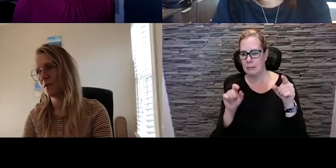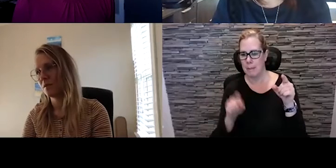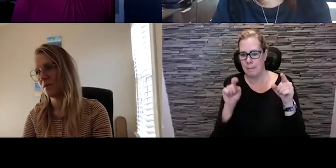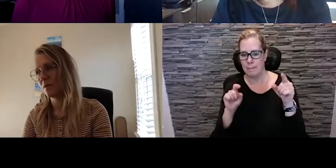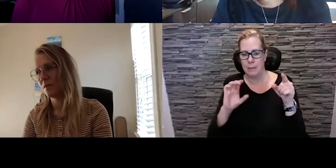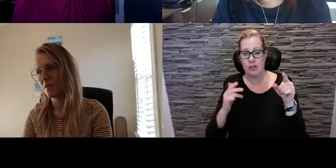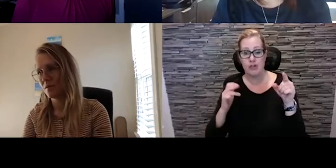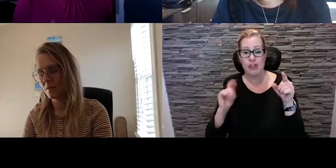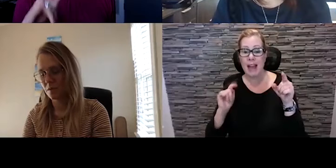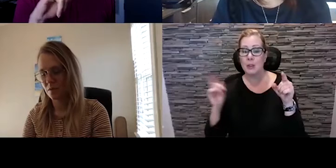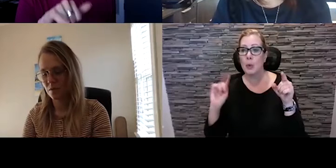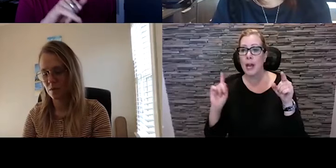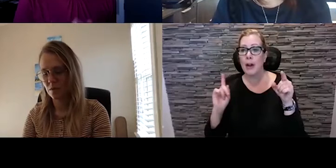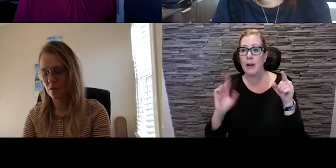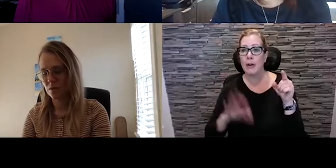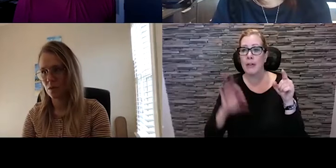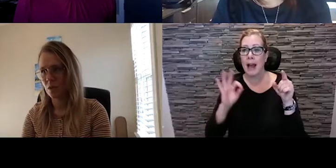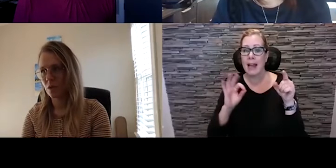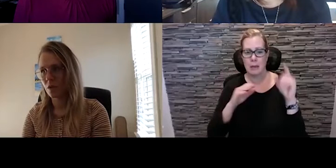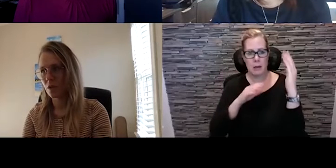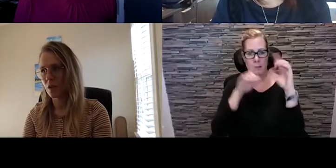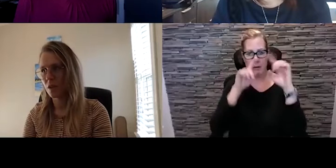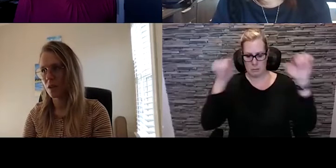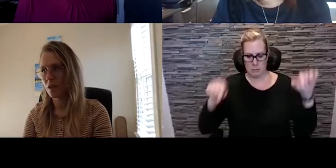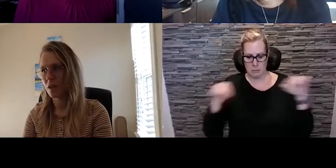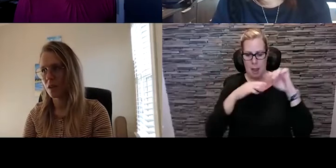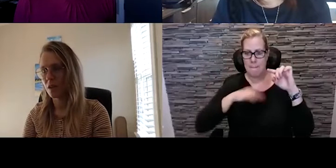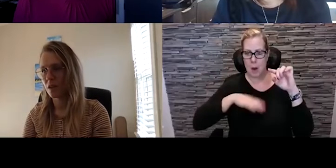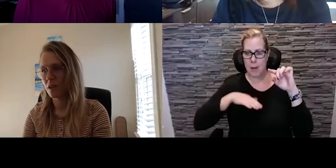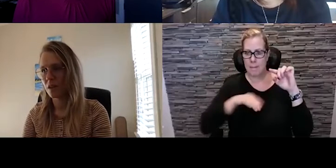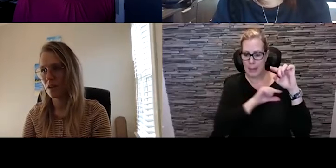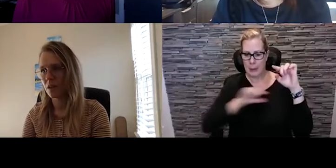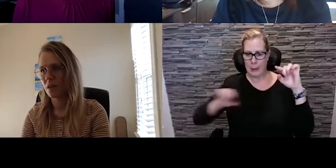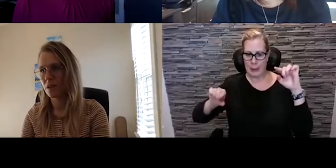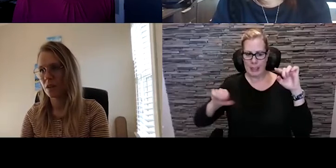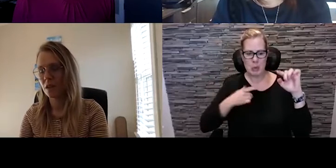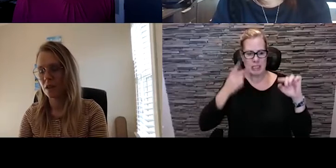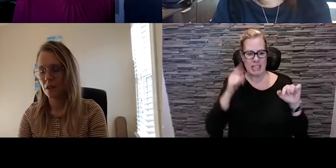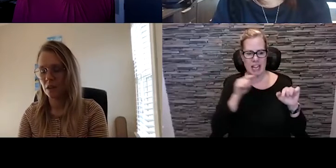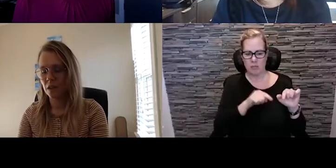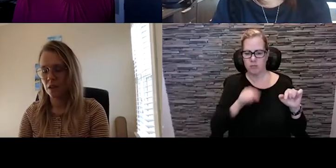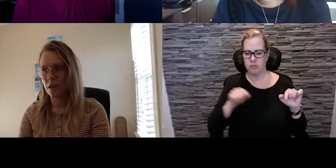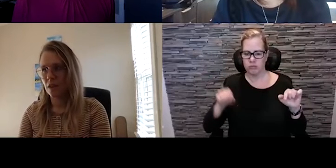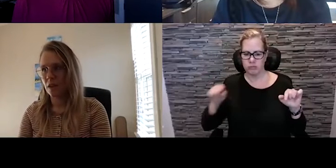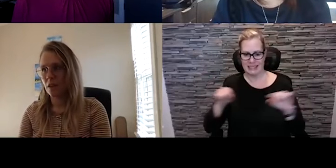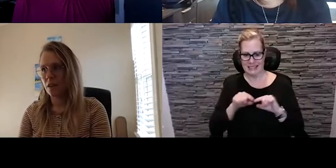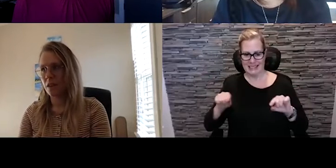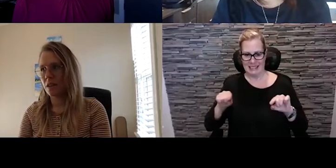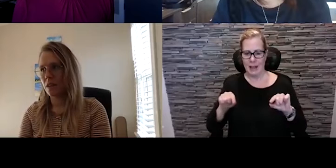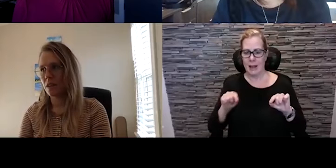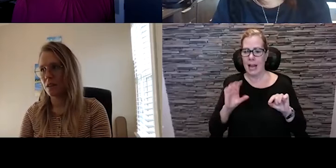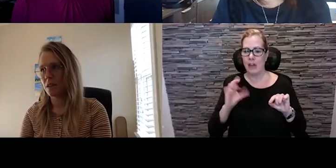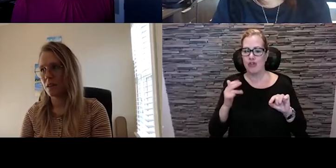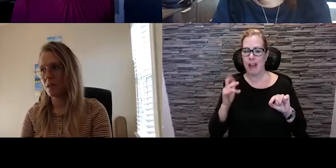function, you'll see the icon on the bottom of your screen. If you just click on that, you can chat to the